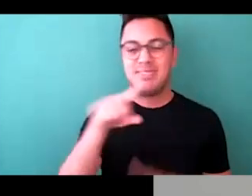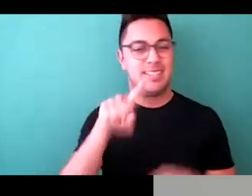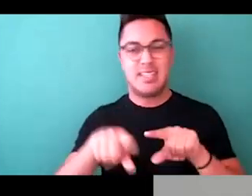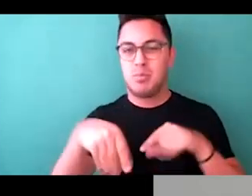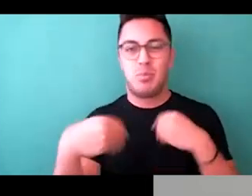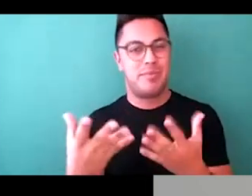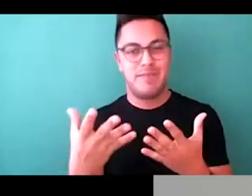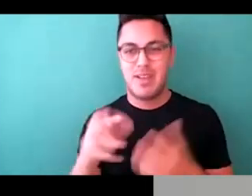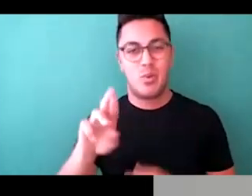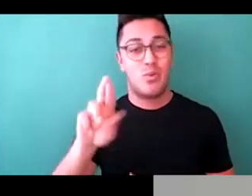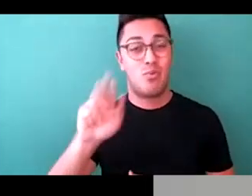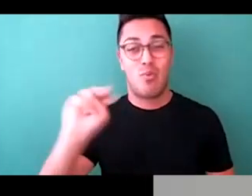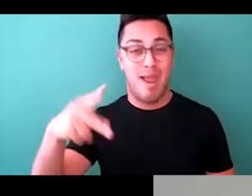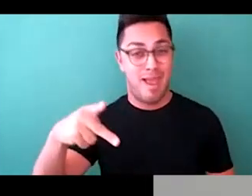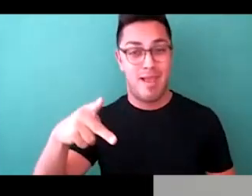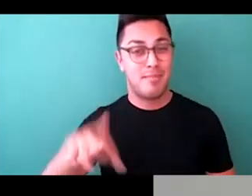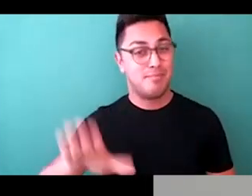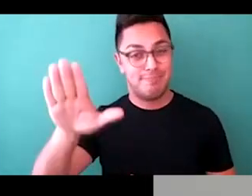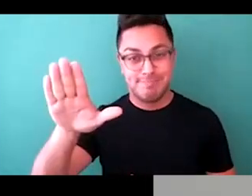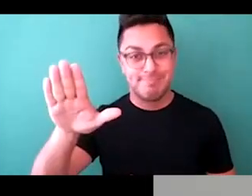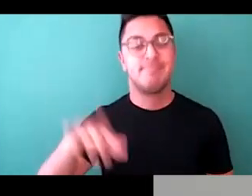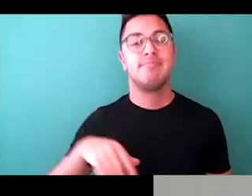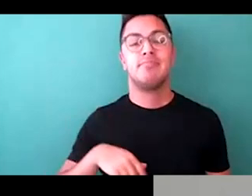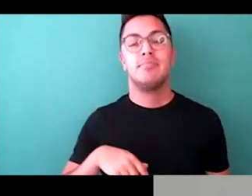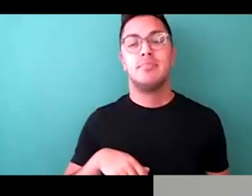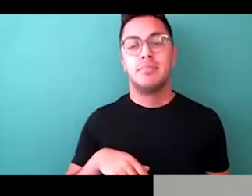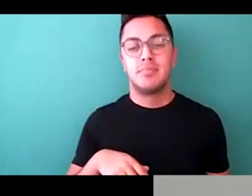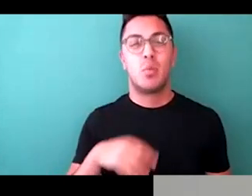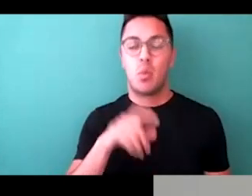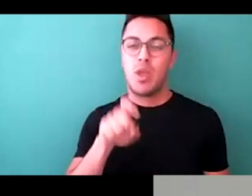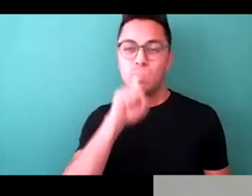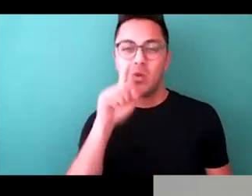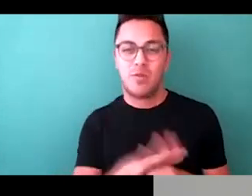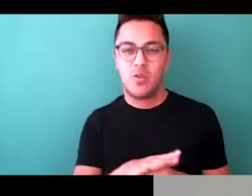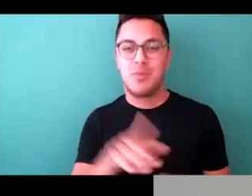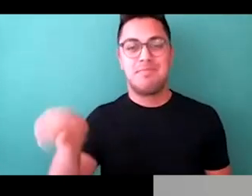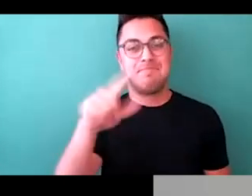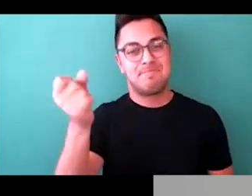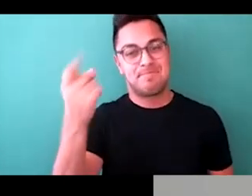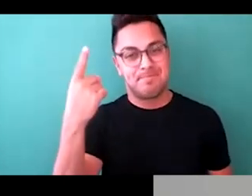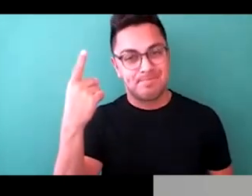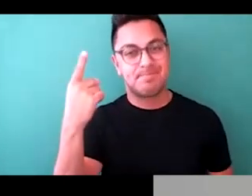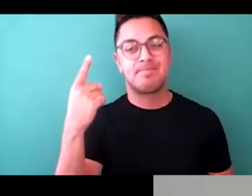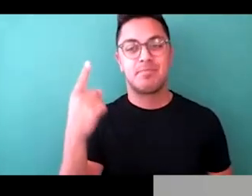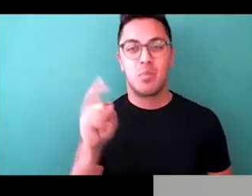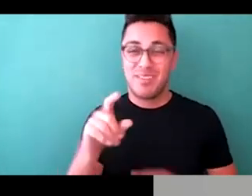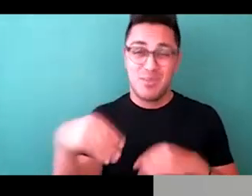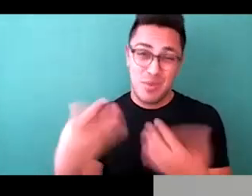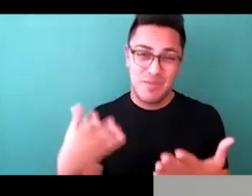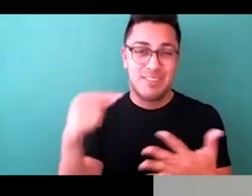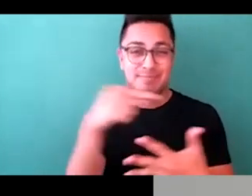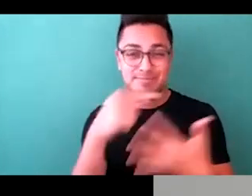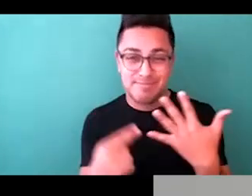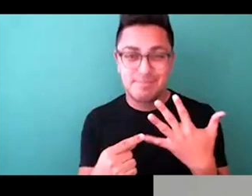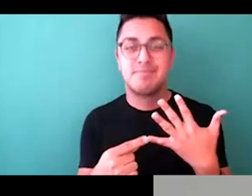us with a ramp. So unfortunately, we had to make sure that they were understanding, you know, that they had to provide this, and we had to